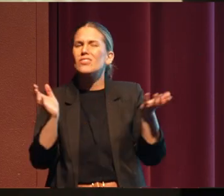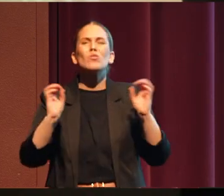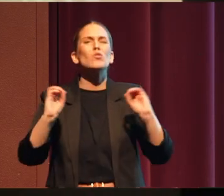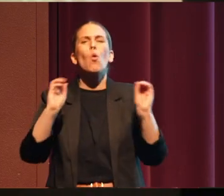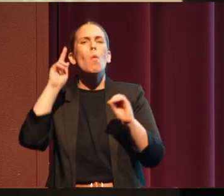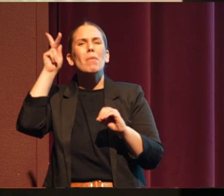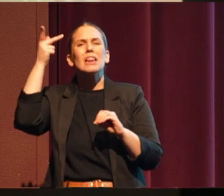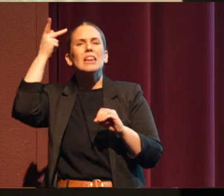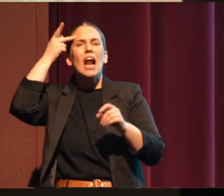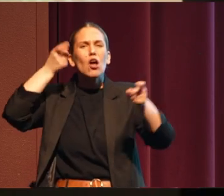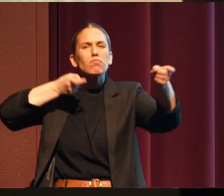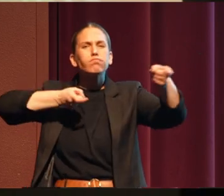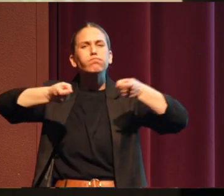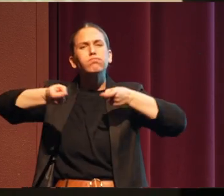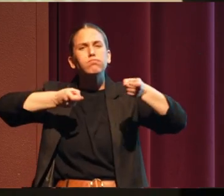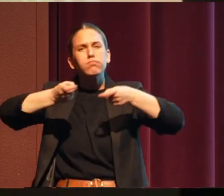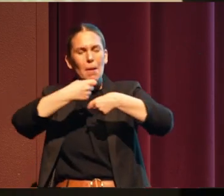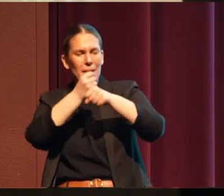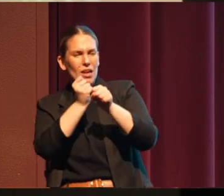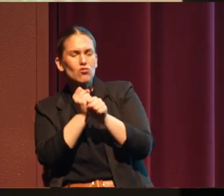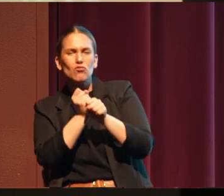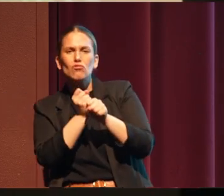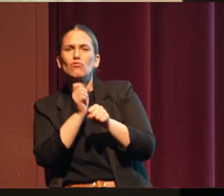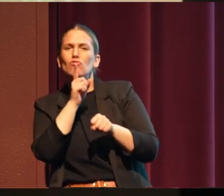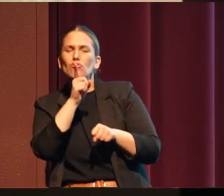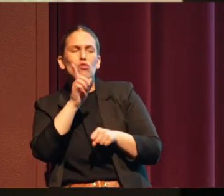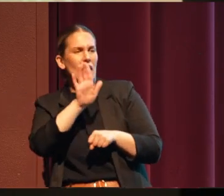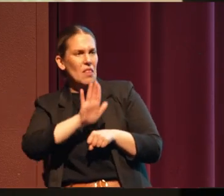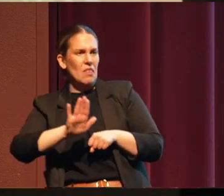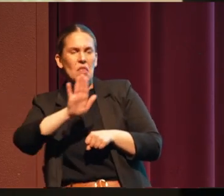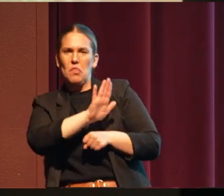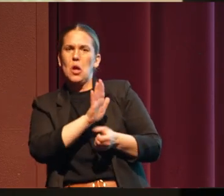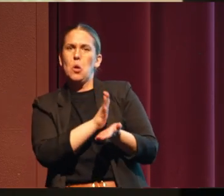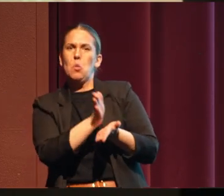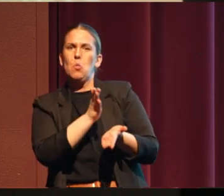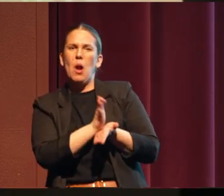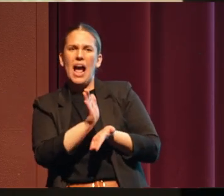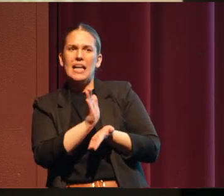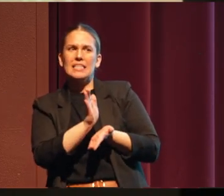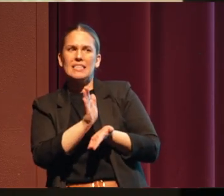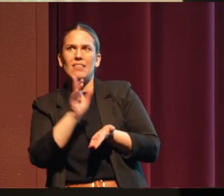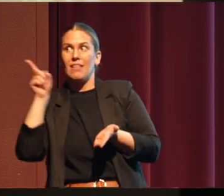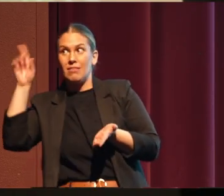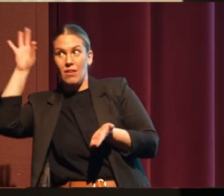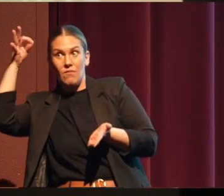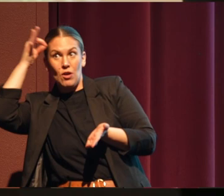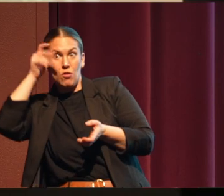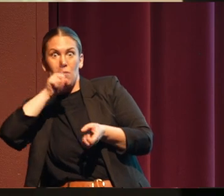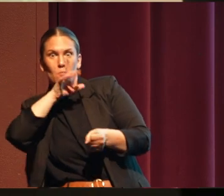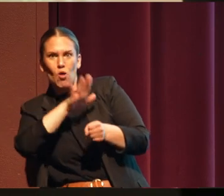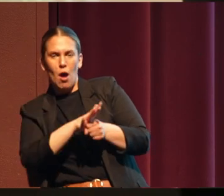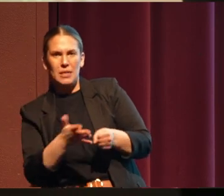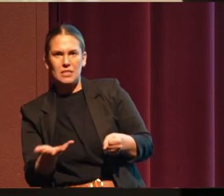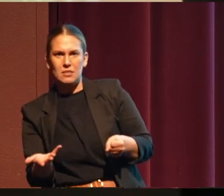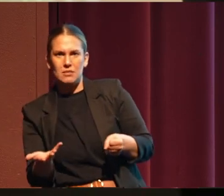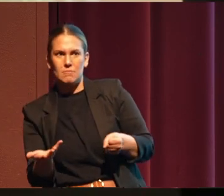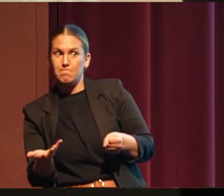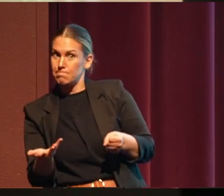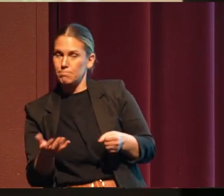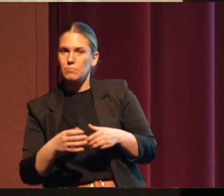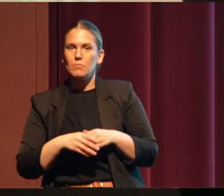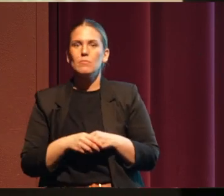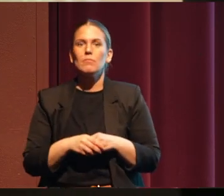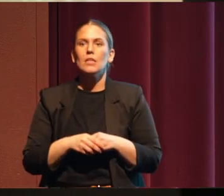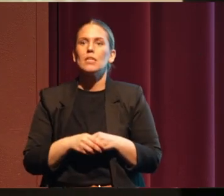agency to ensure those hunting rights that the federal government agreed to never take away. So this